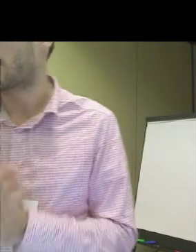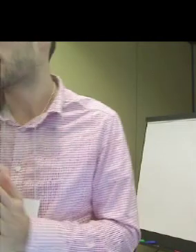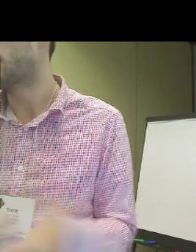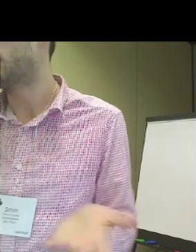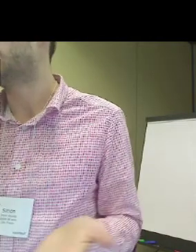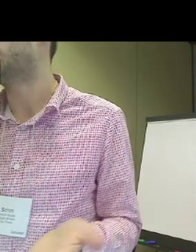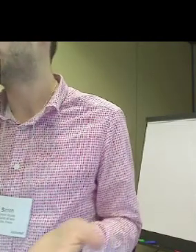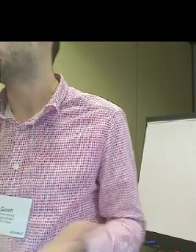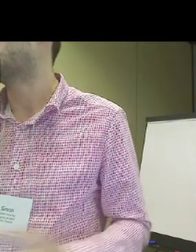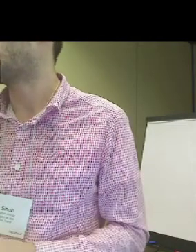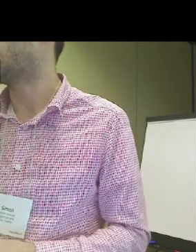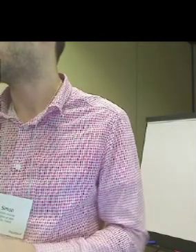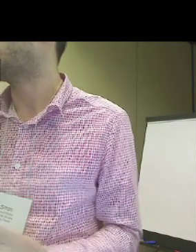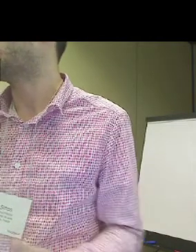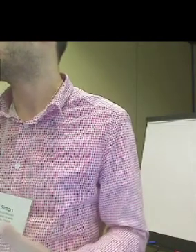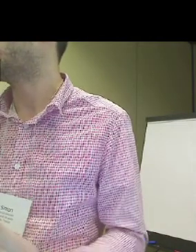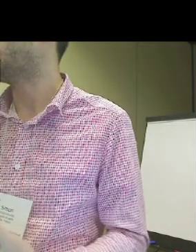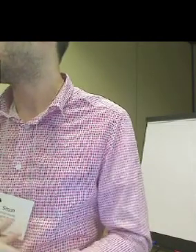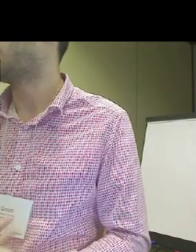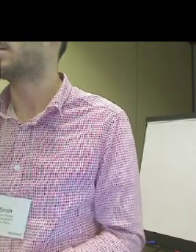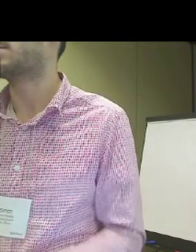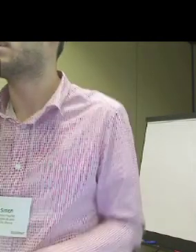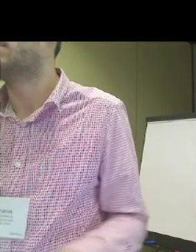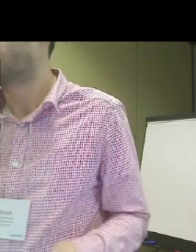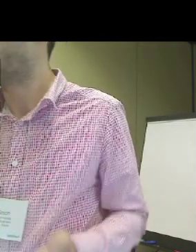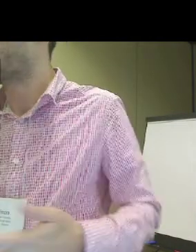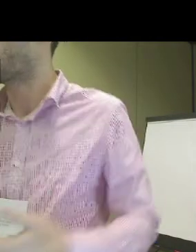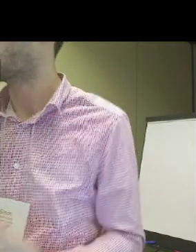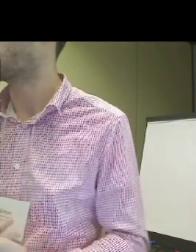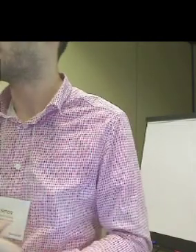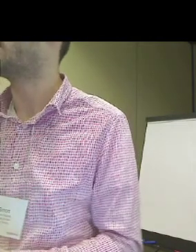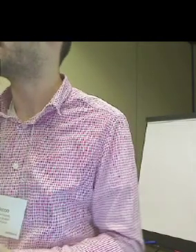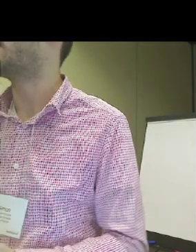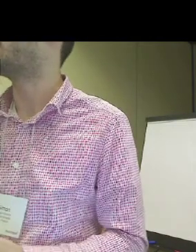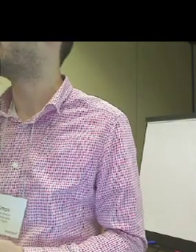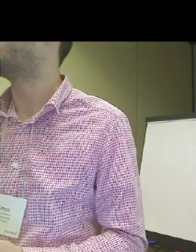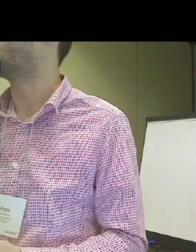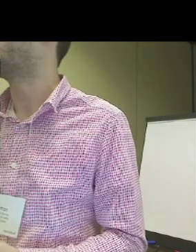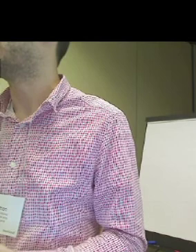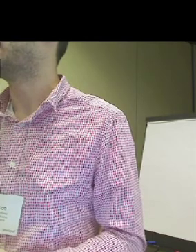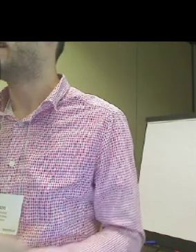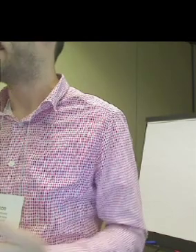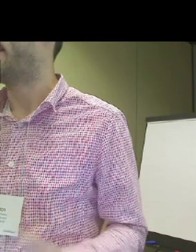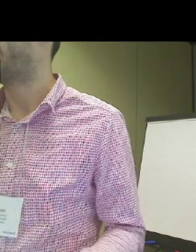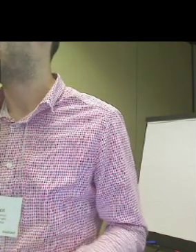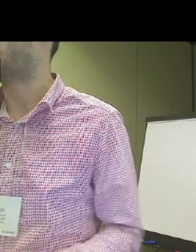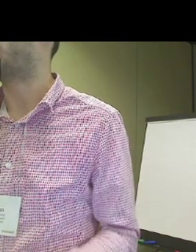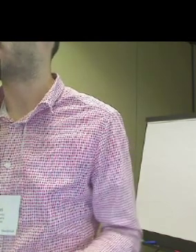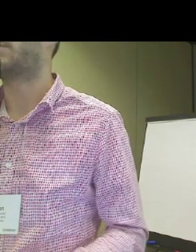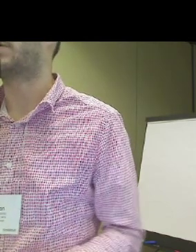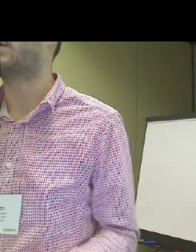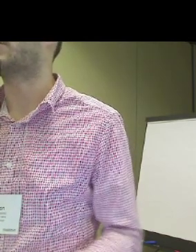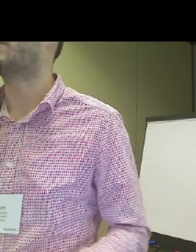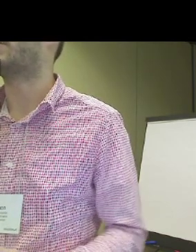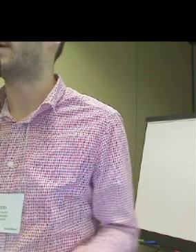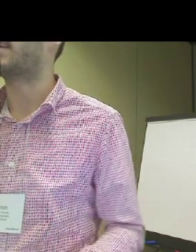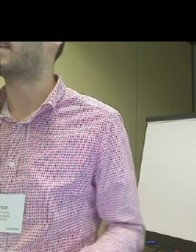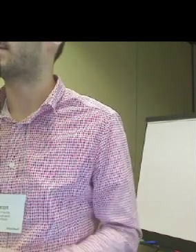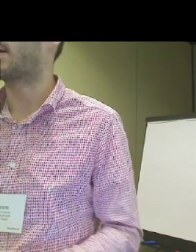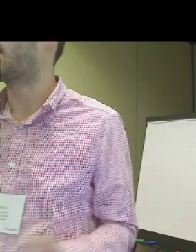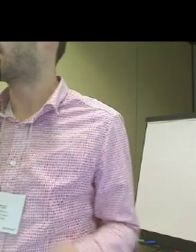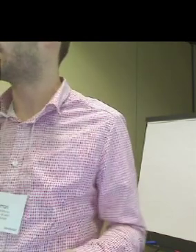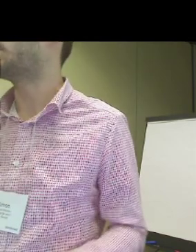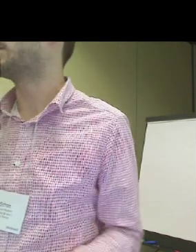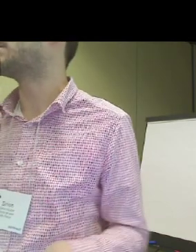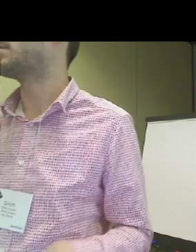stability, like sustainability, it's like economic model has a lot of museums also have to face on the development of application or